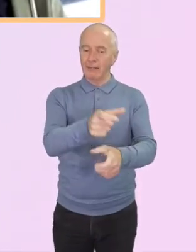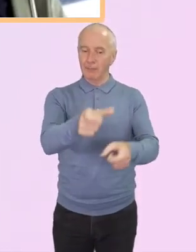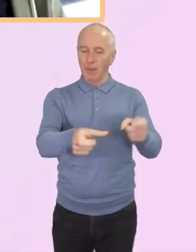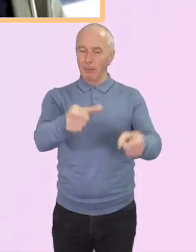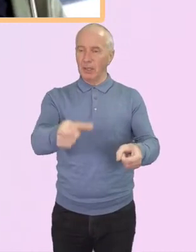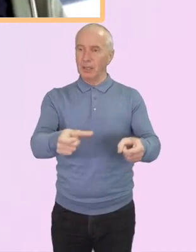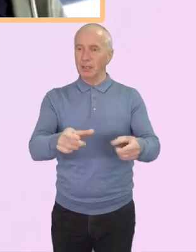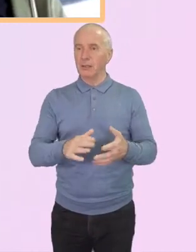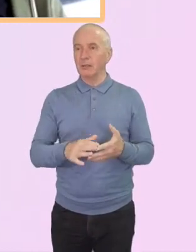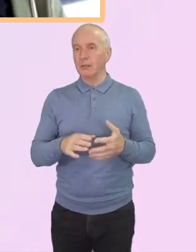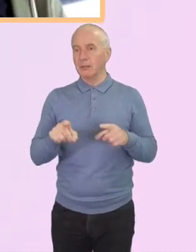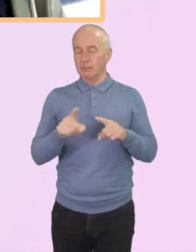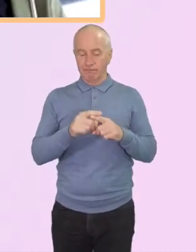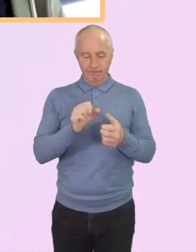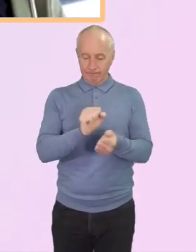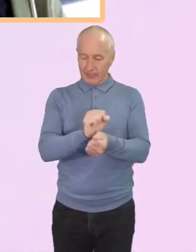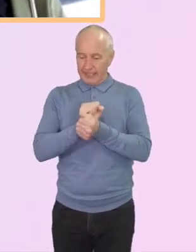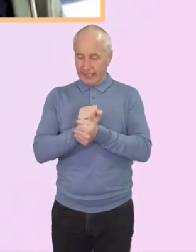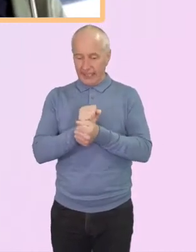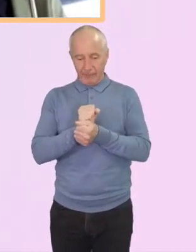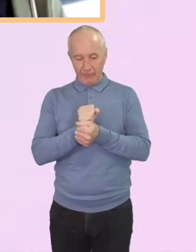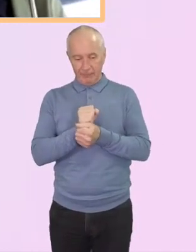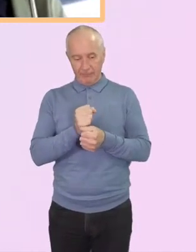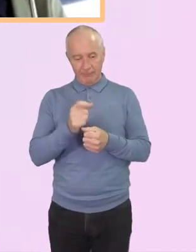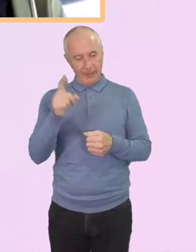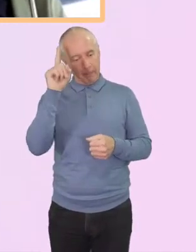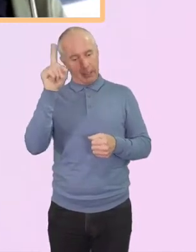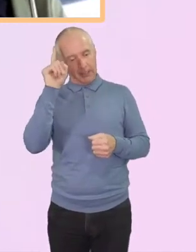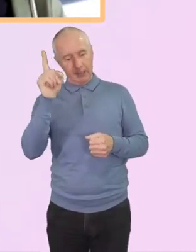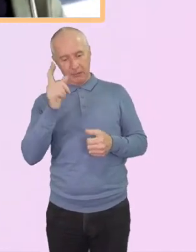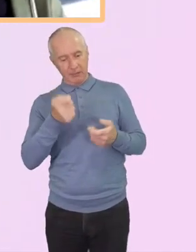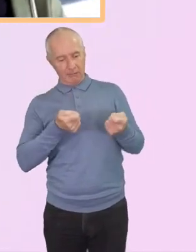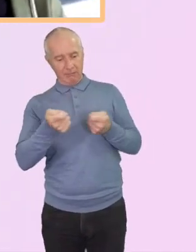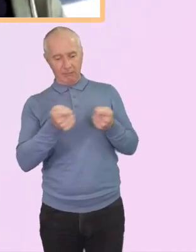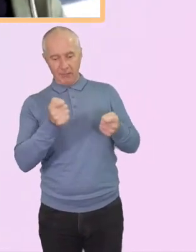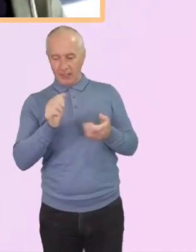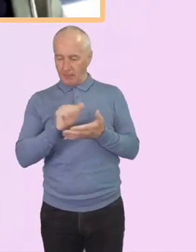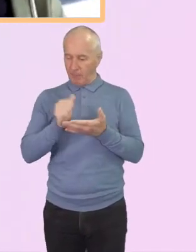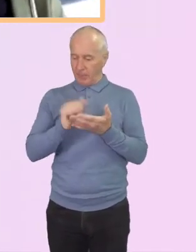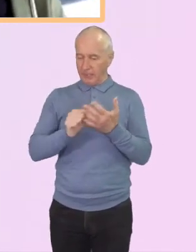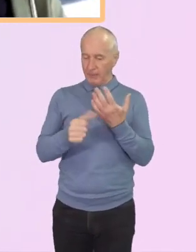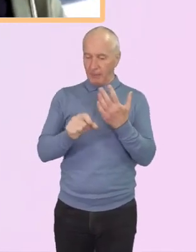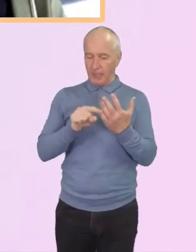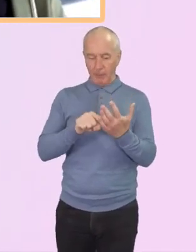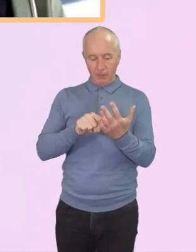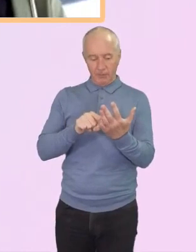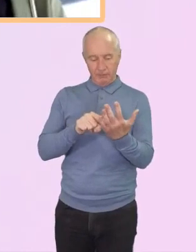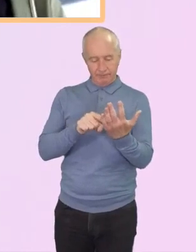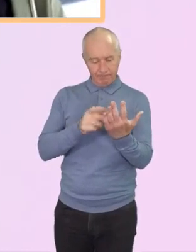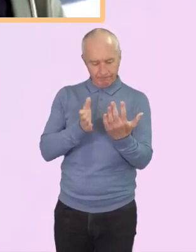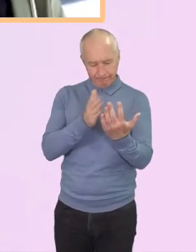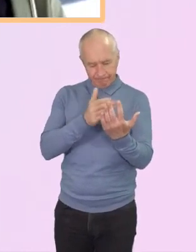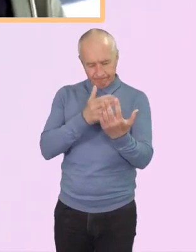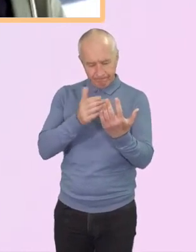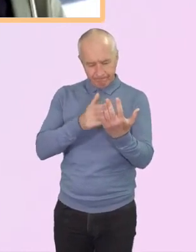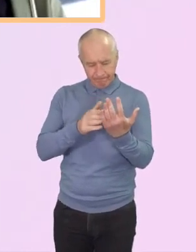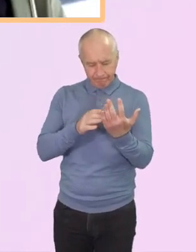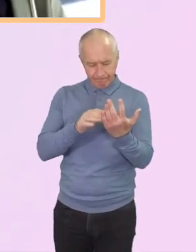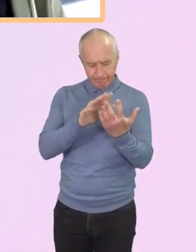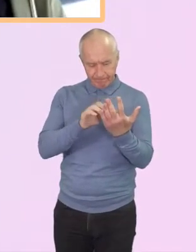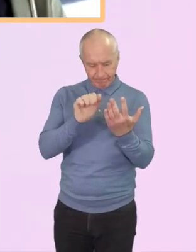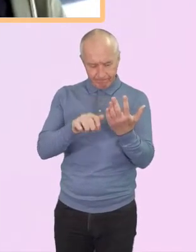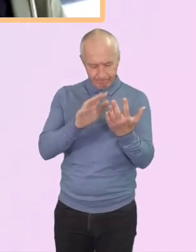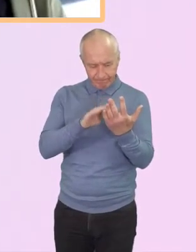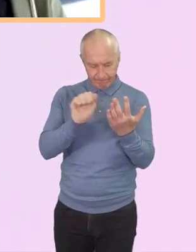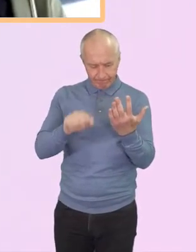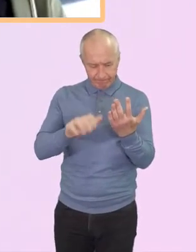the slave owners, the masters, which removed any reference to things like,